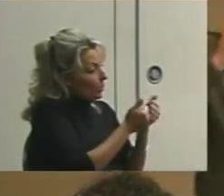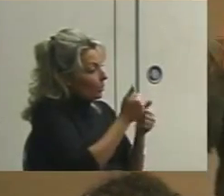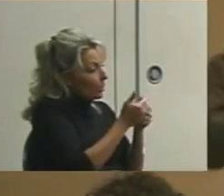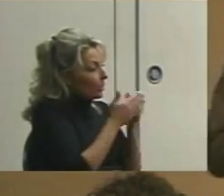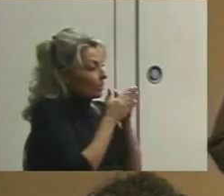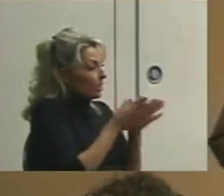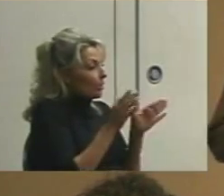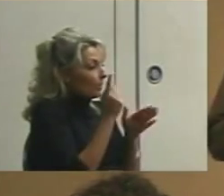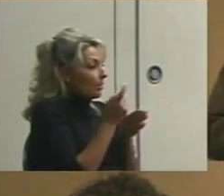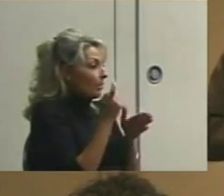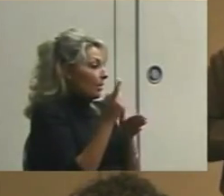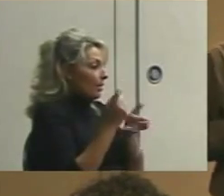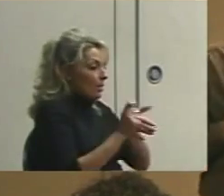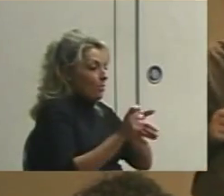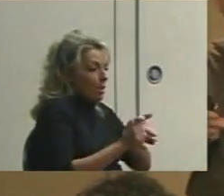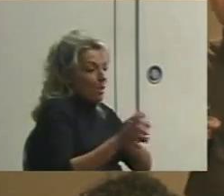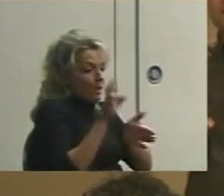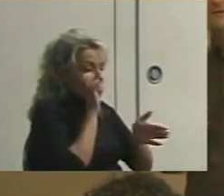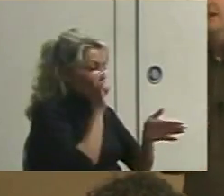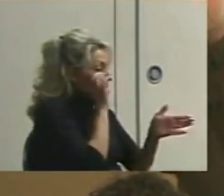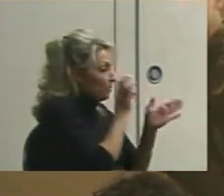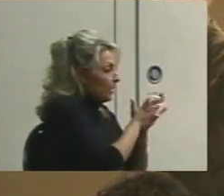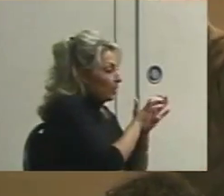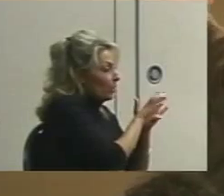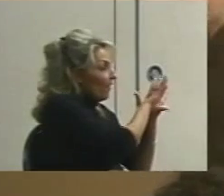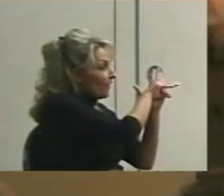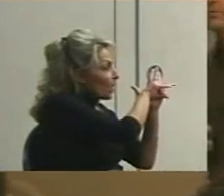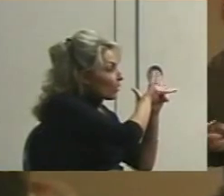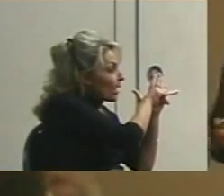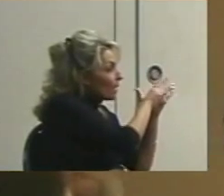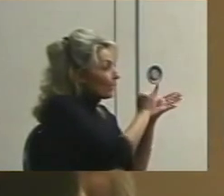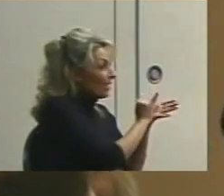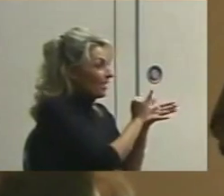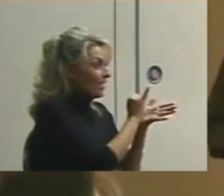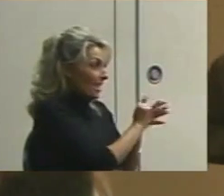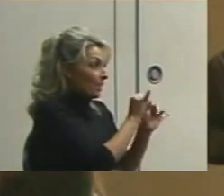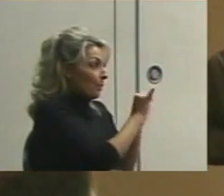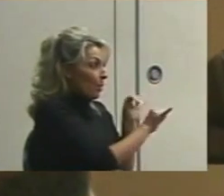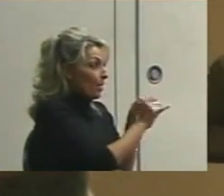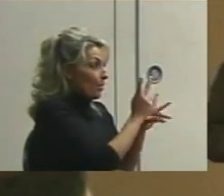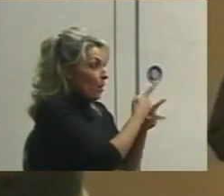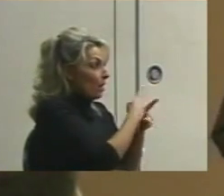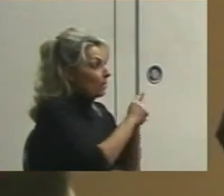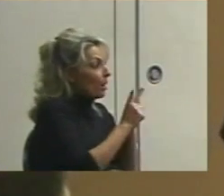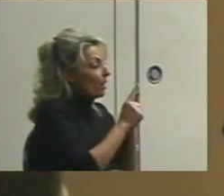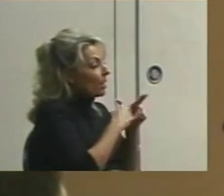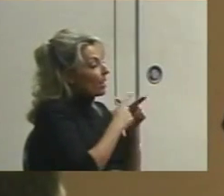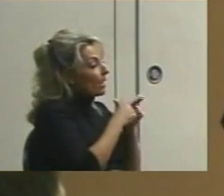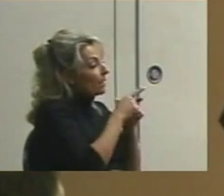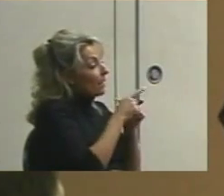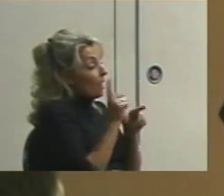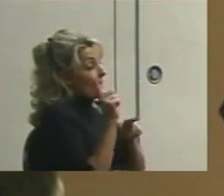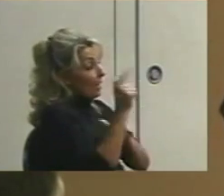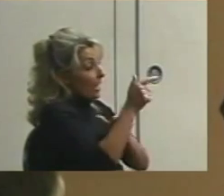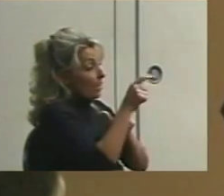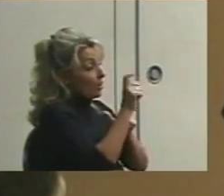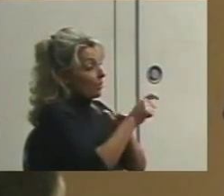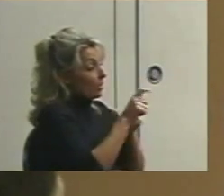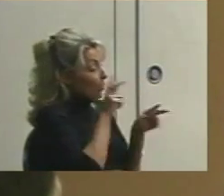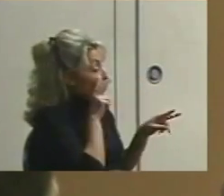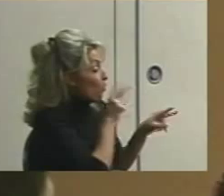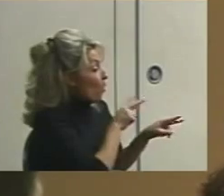something they write on paper, a picture, if you can videotape it, that counts as a permanent product, but you're going to have to go back later and watch that